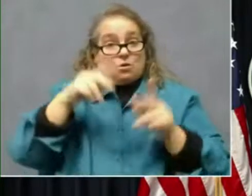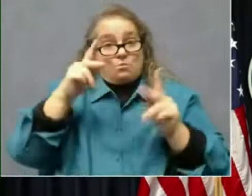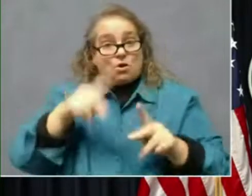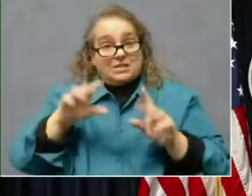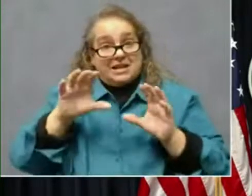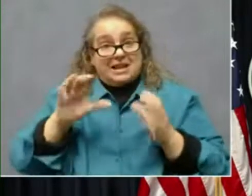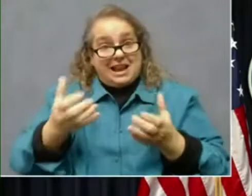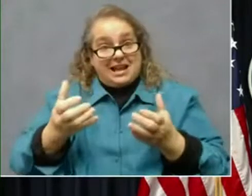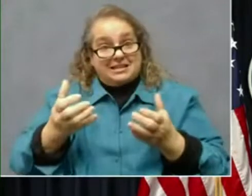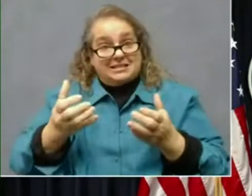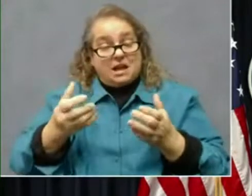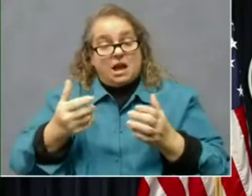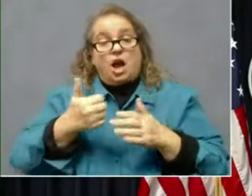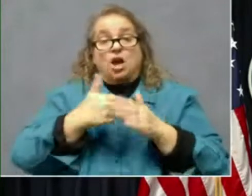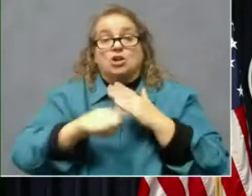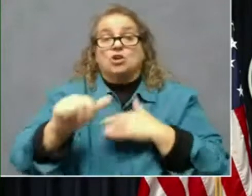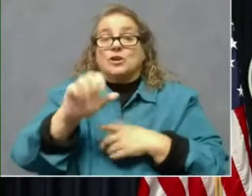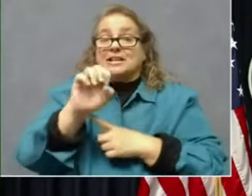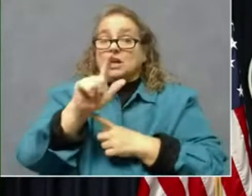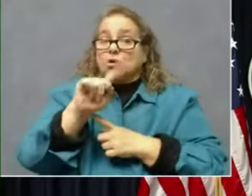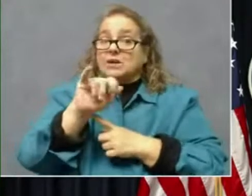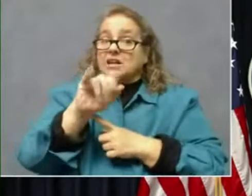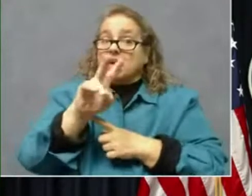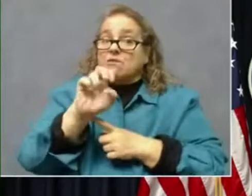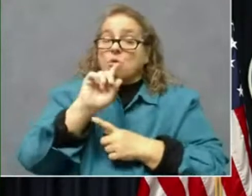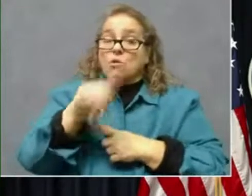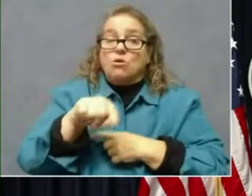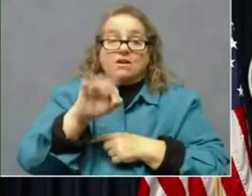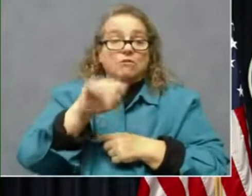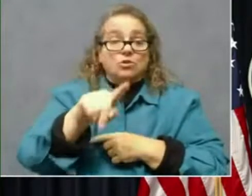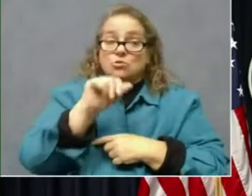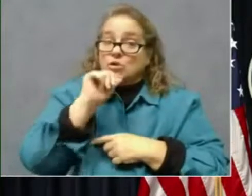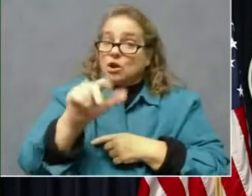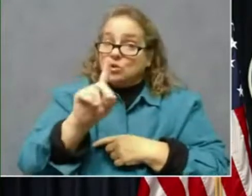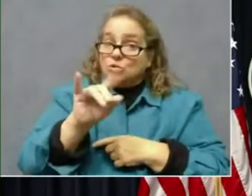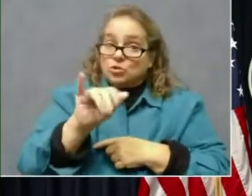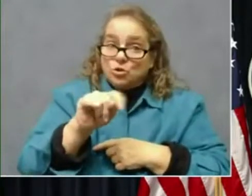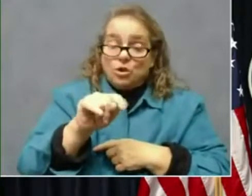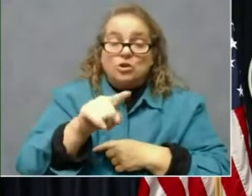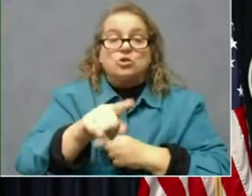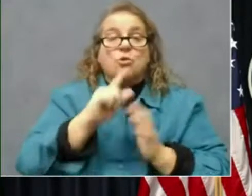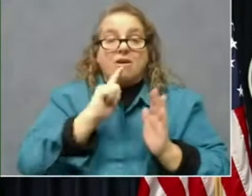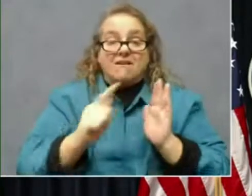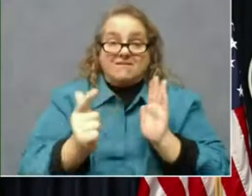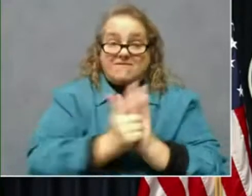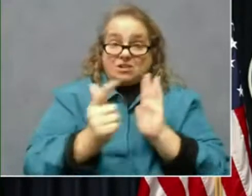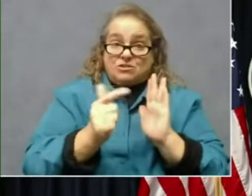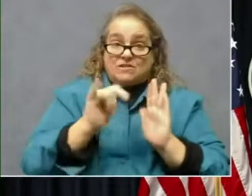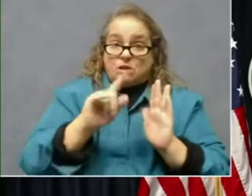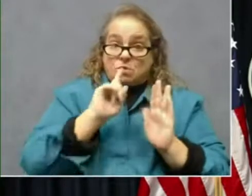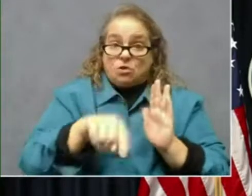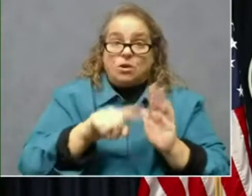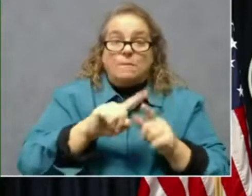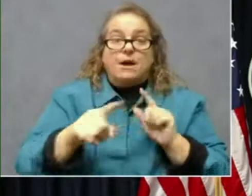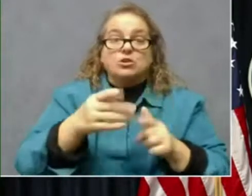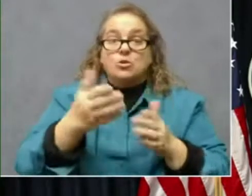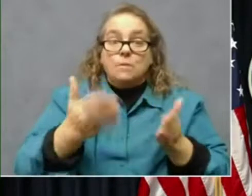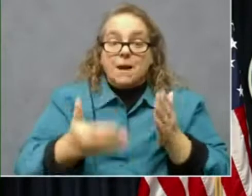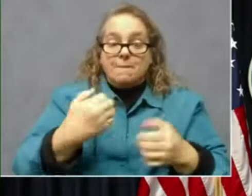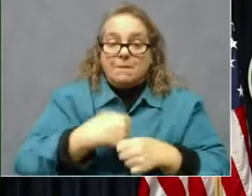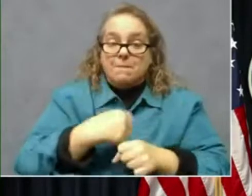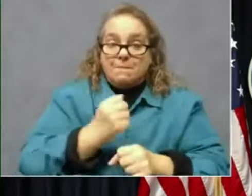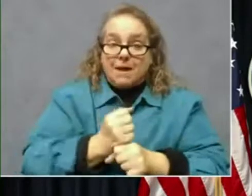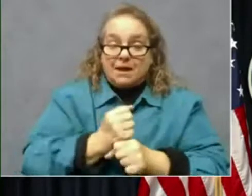executive order. If you do not do it, you're not only in violation of that order, but you may be making immunocompromised kids